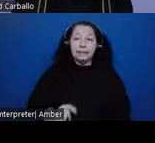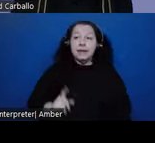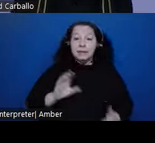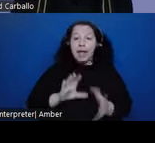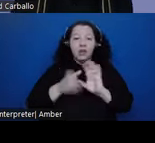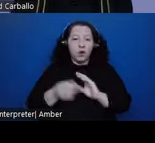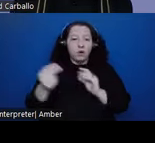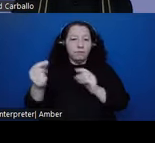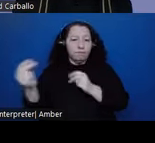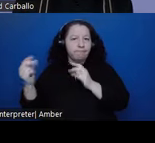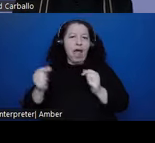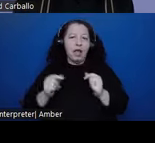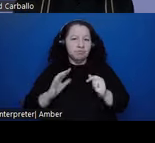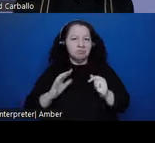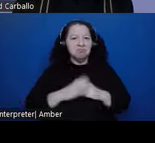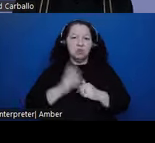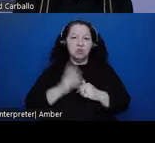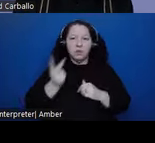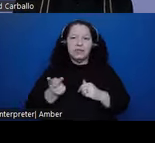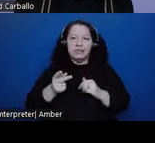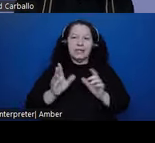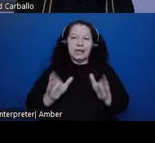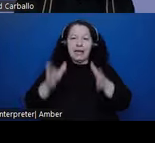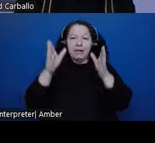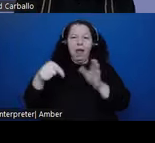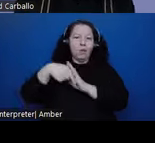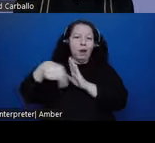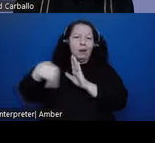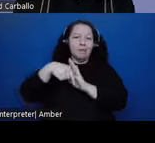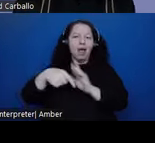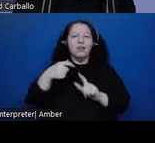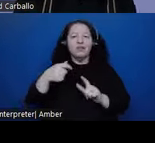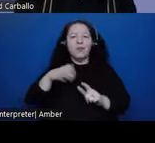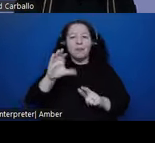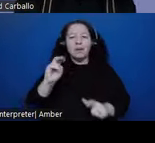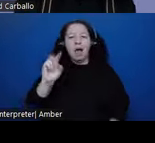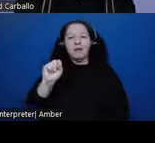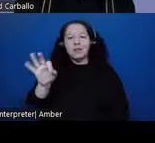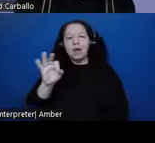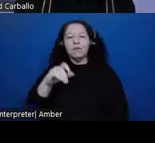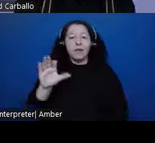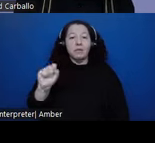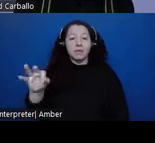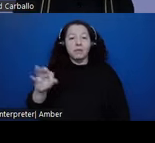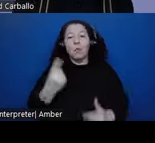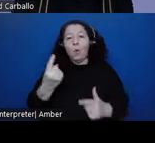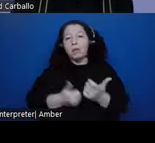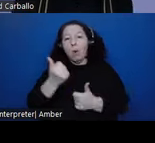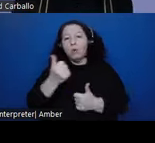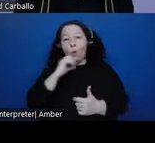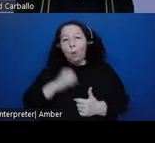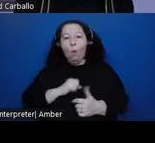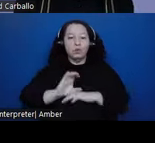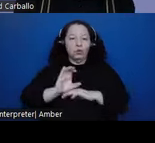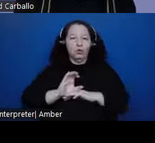rapidly. You see this bell tower here from the convent of San Francisco, one of the oldest churches on the mainland Americas, and